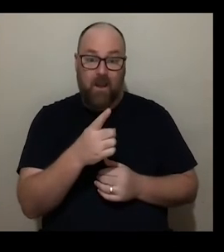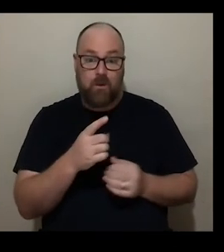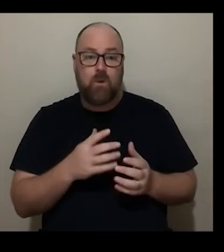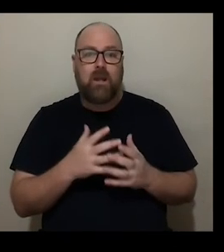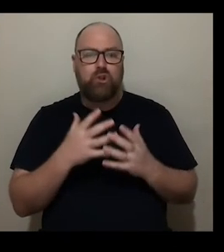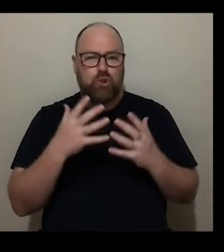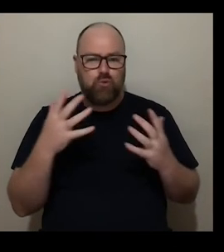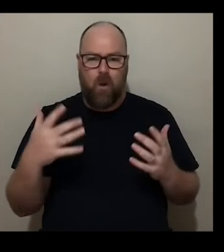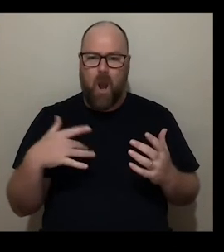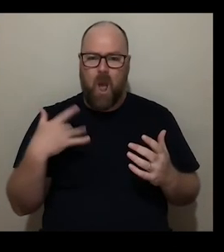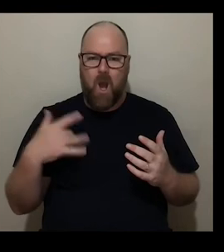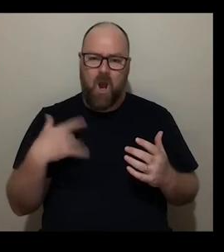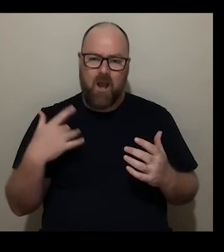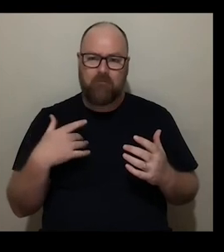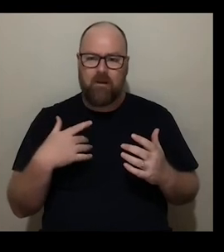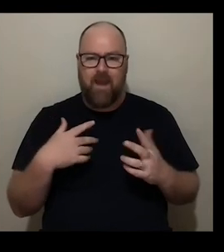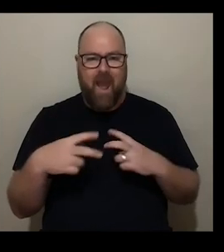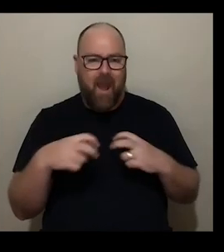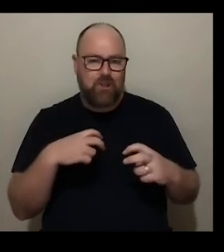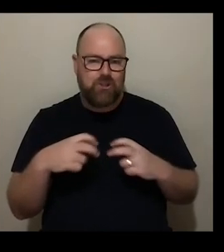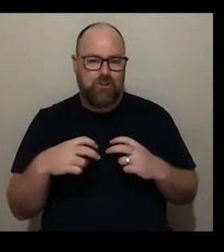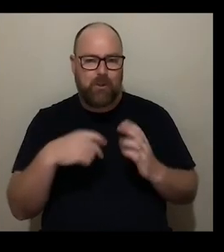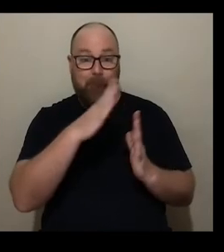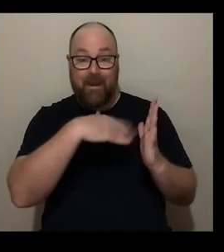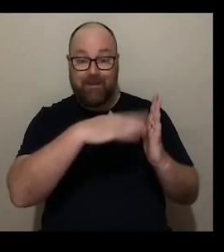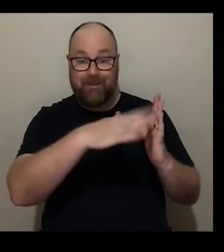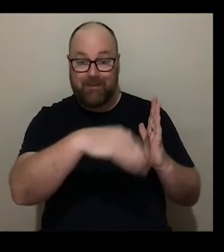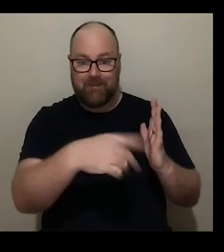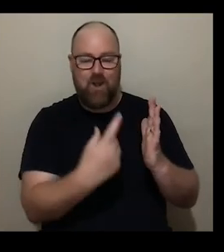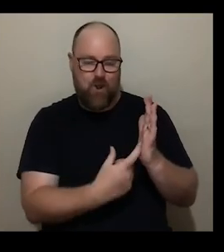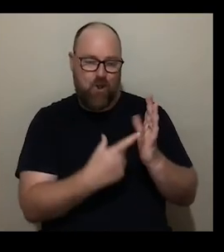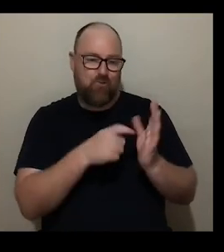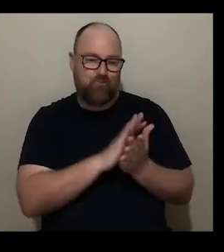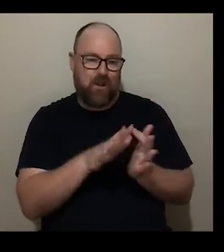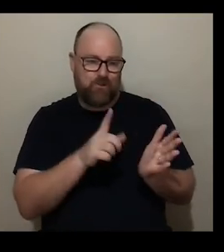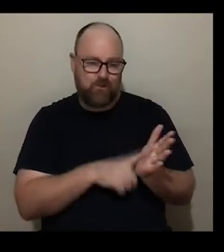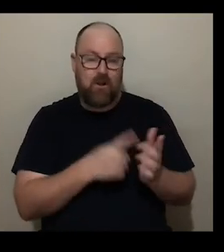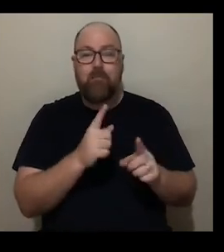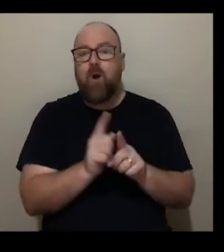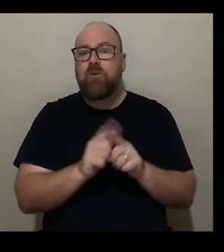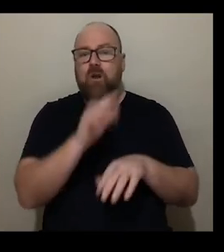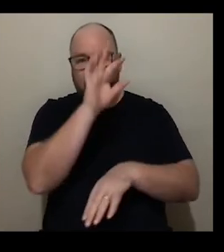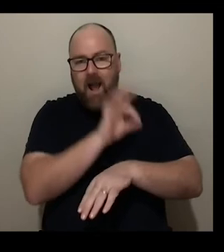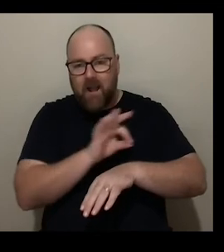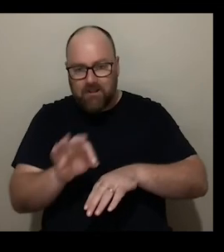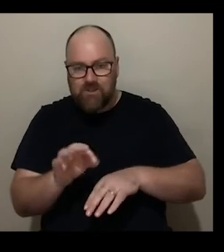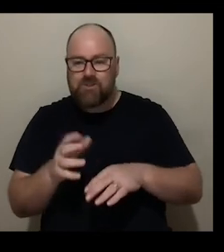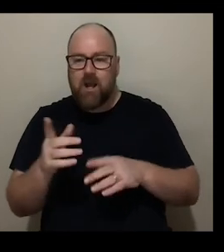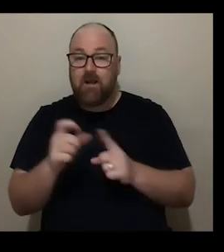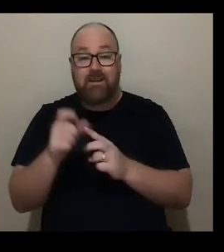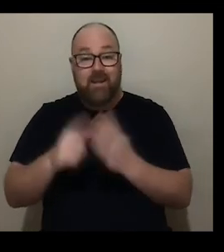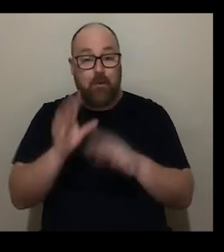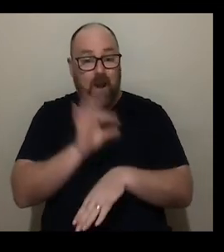huge live action painting that rachel created and similarly we looked at the architecture of the building and disabled architects